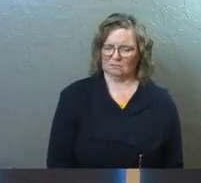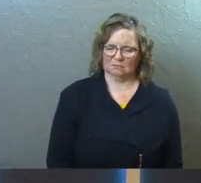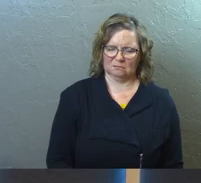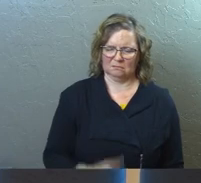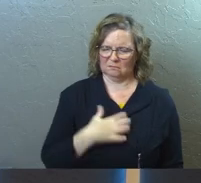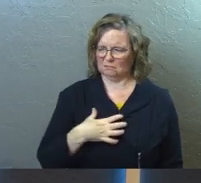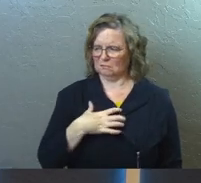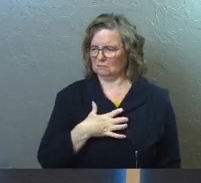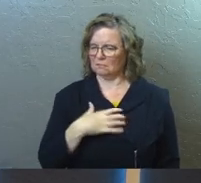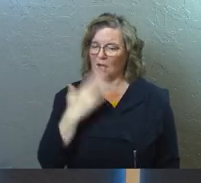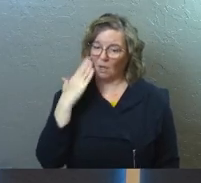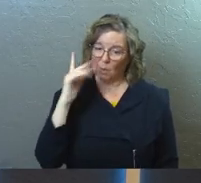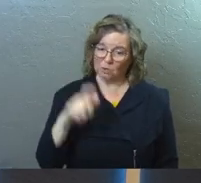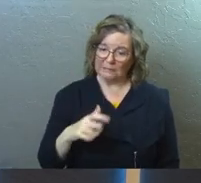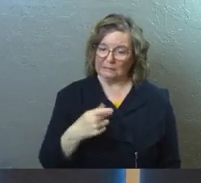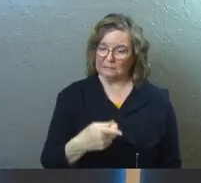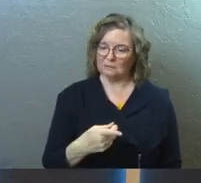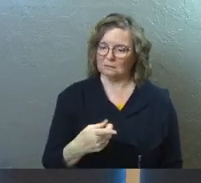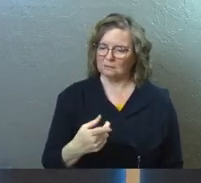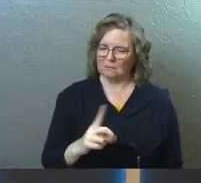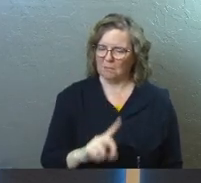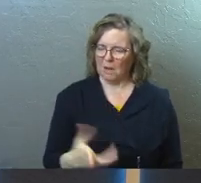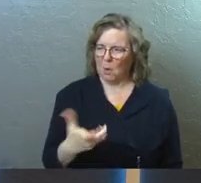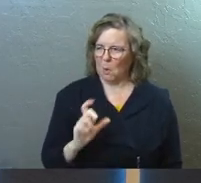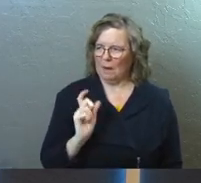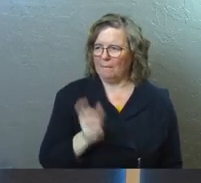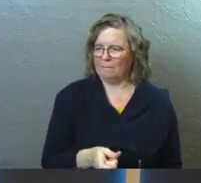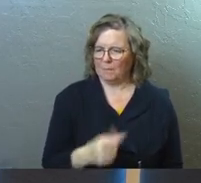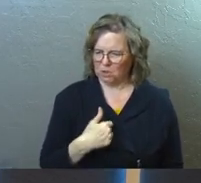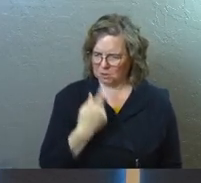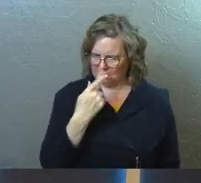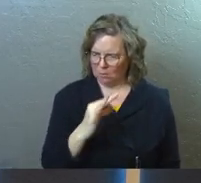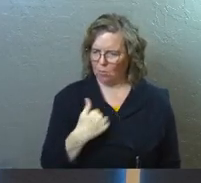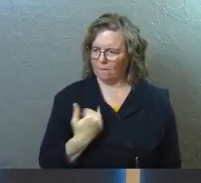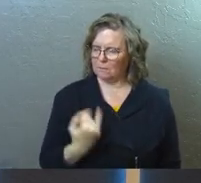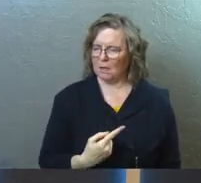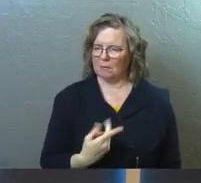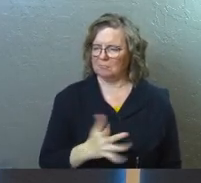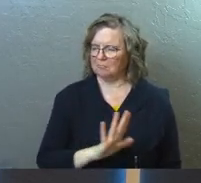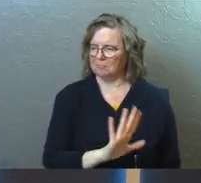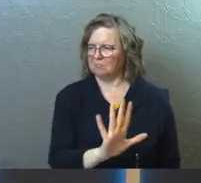So, yeah, I know what she needs. But she ticked me off today.